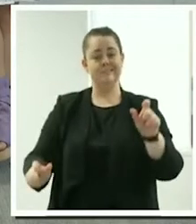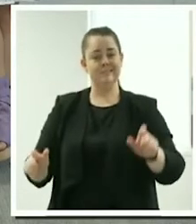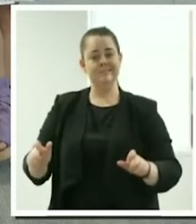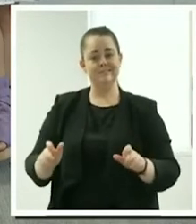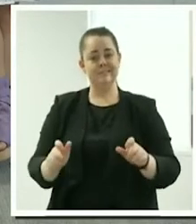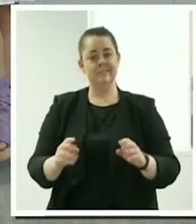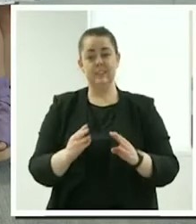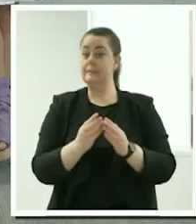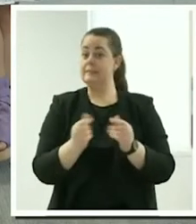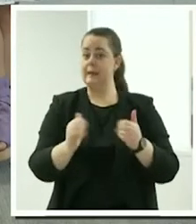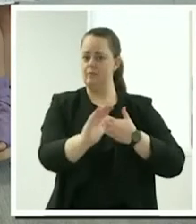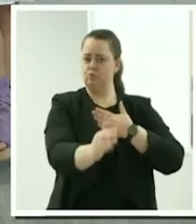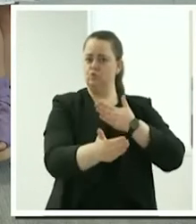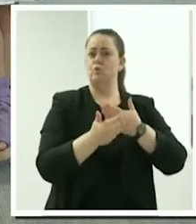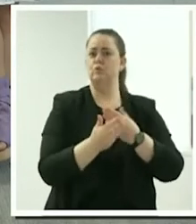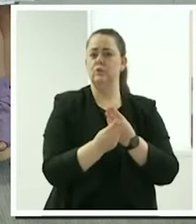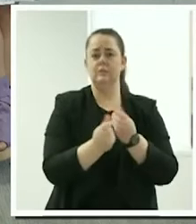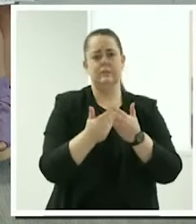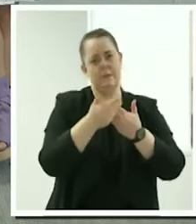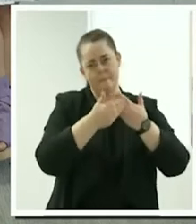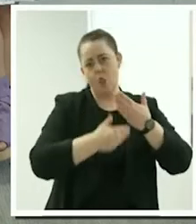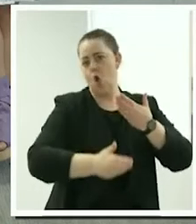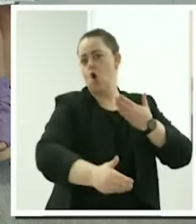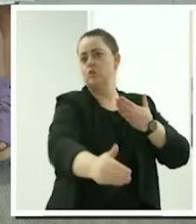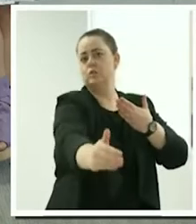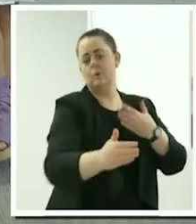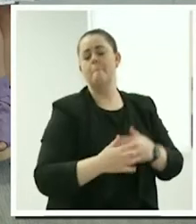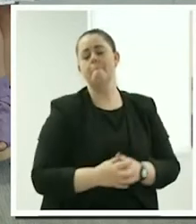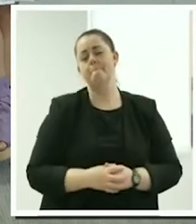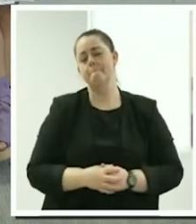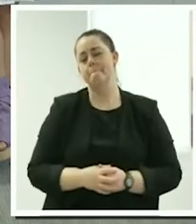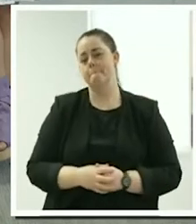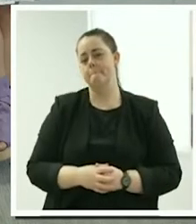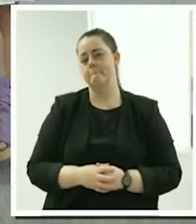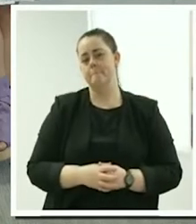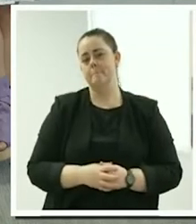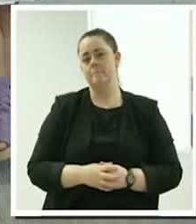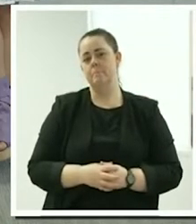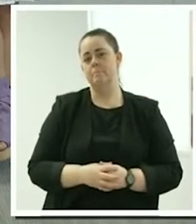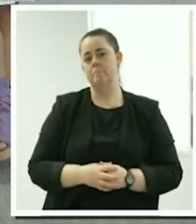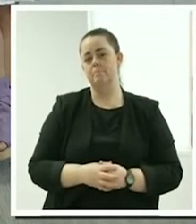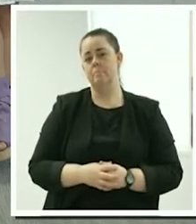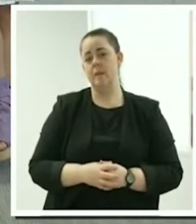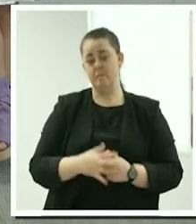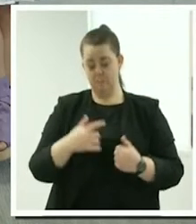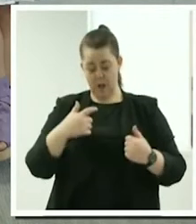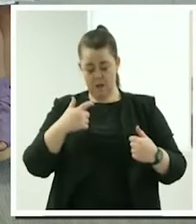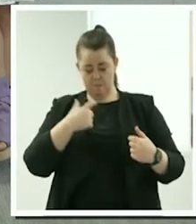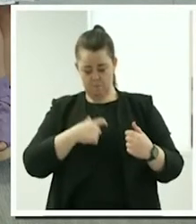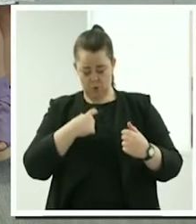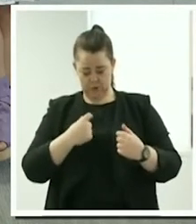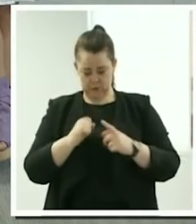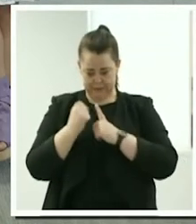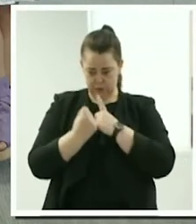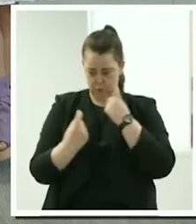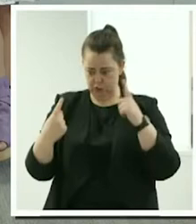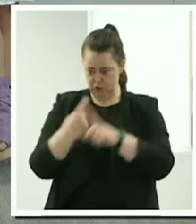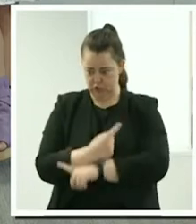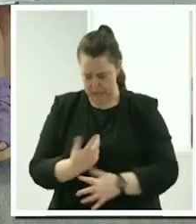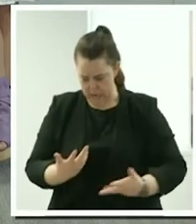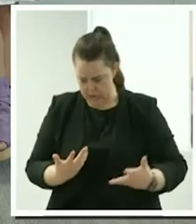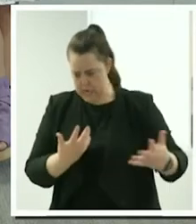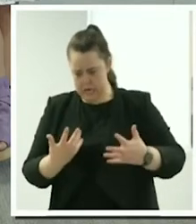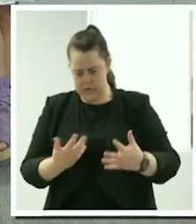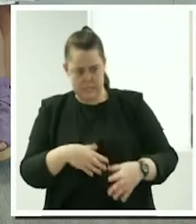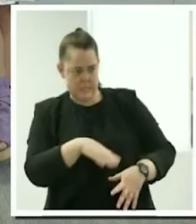short and long term, and has changed her hours when her personal situation has changed, which is a really important part of what you can do